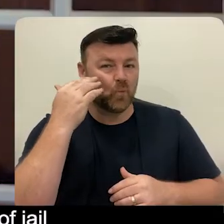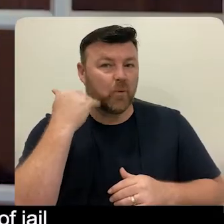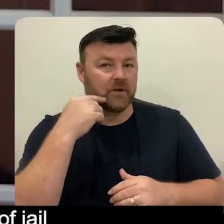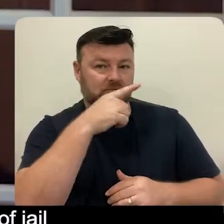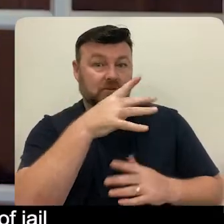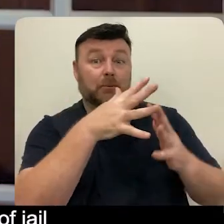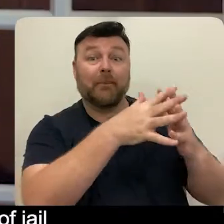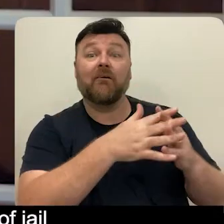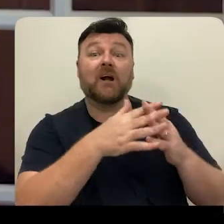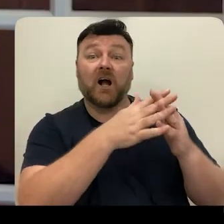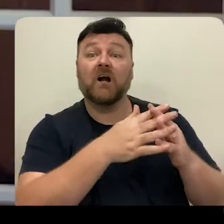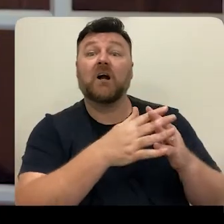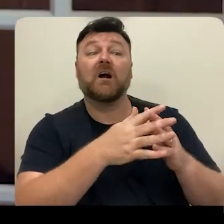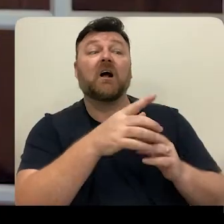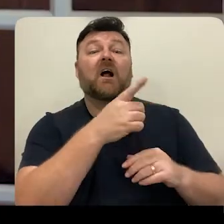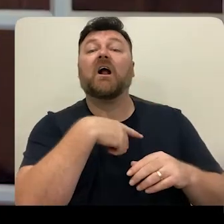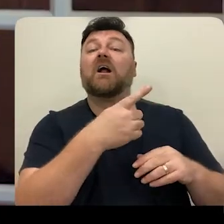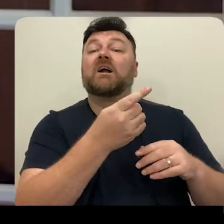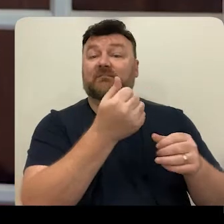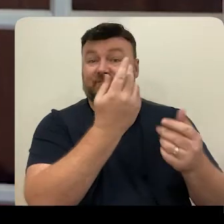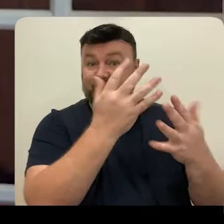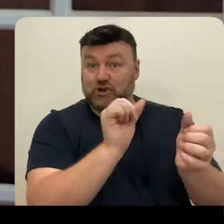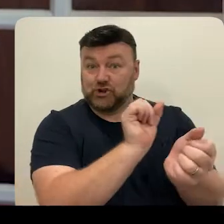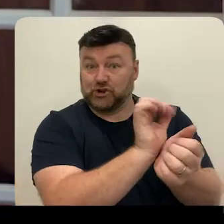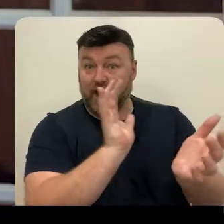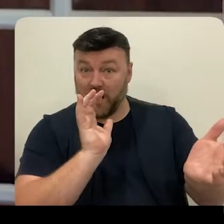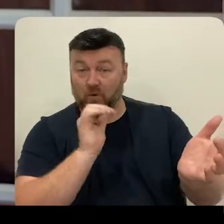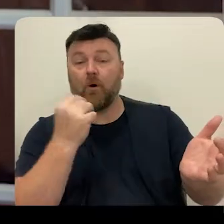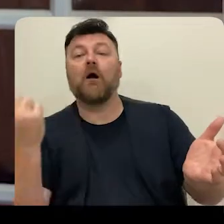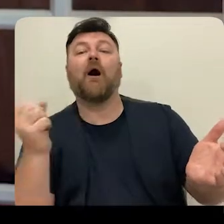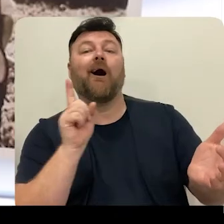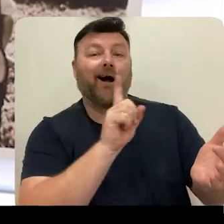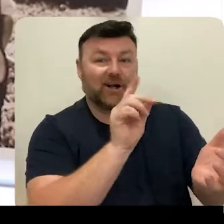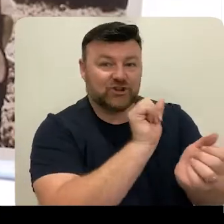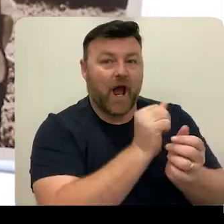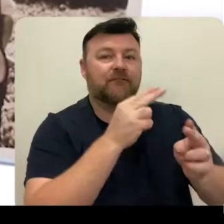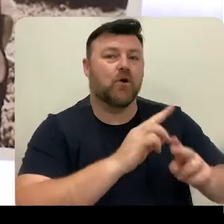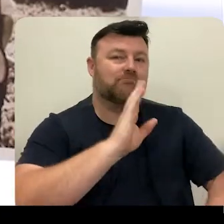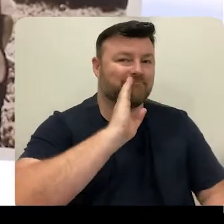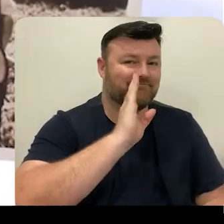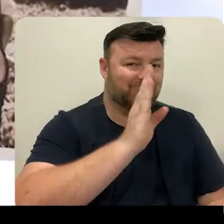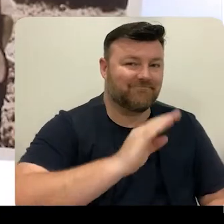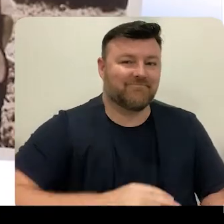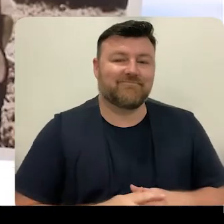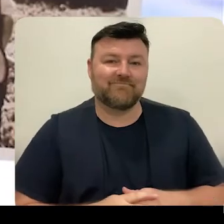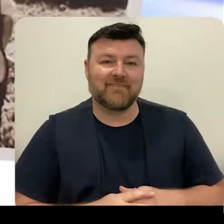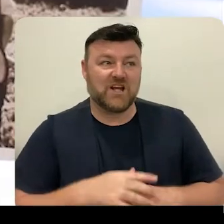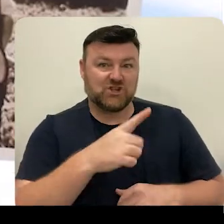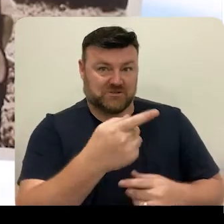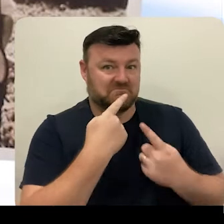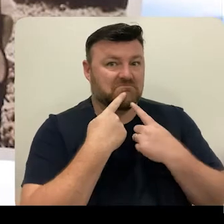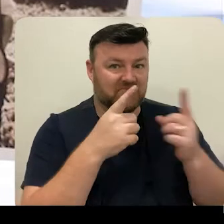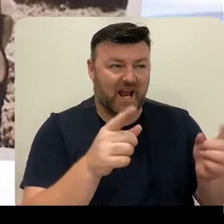of jail and going back to jail to speak to women. And she said it brilliantly. What happened to you in your childhood,